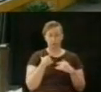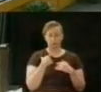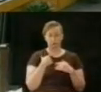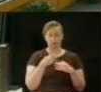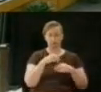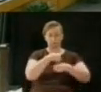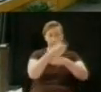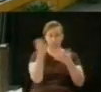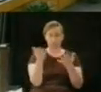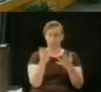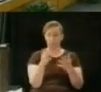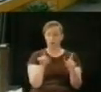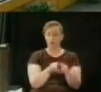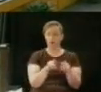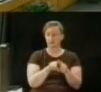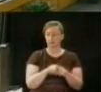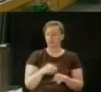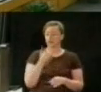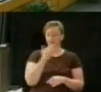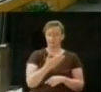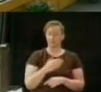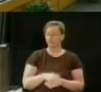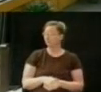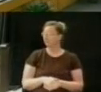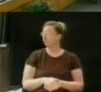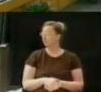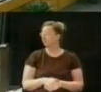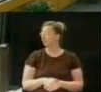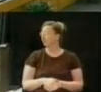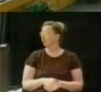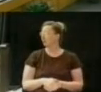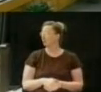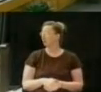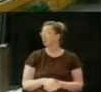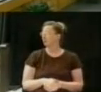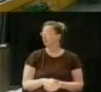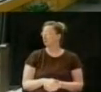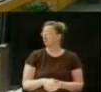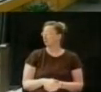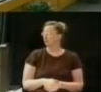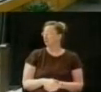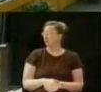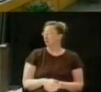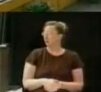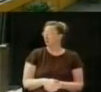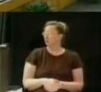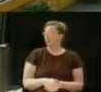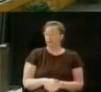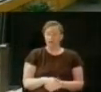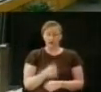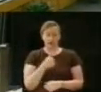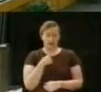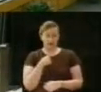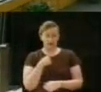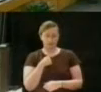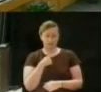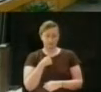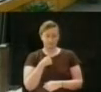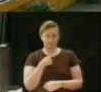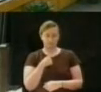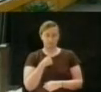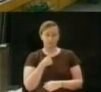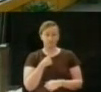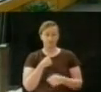town and have their concerns voiced as well. Okay. Thank you. Commissioner Leupold.